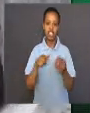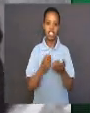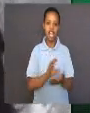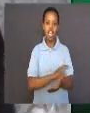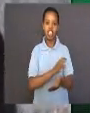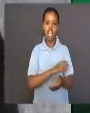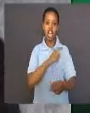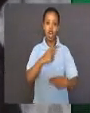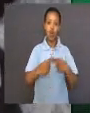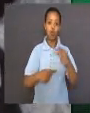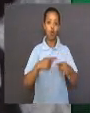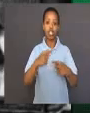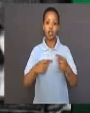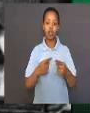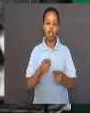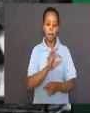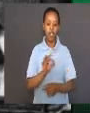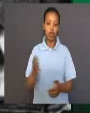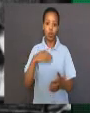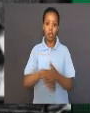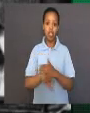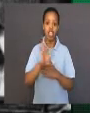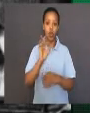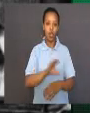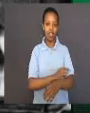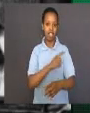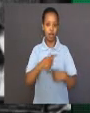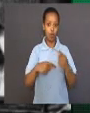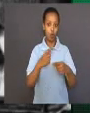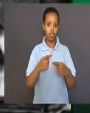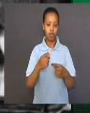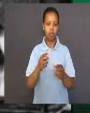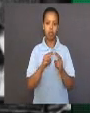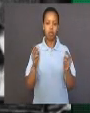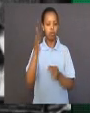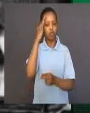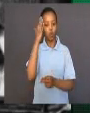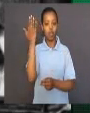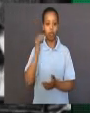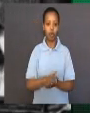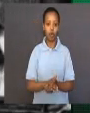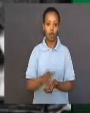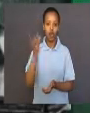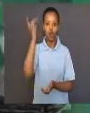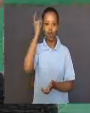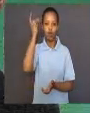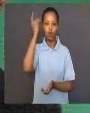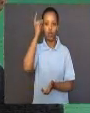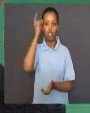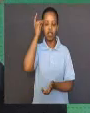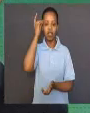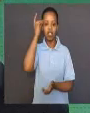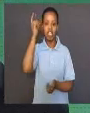processes in plants. Most importantly, Dutrochet was the